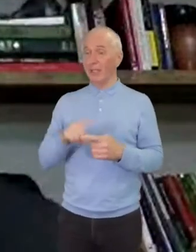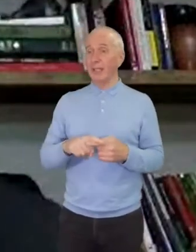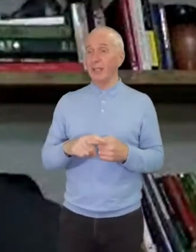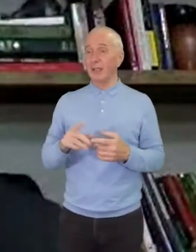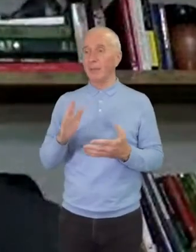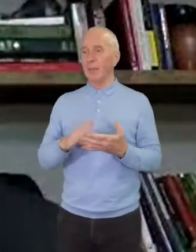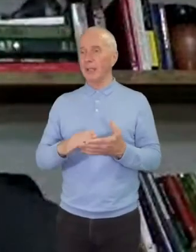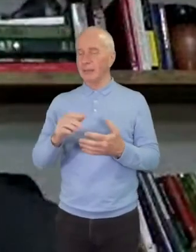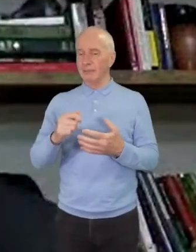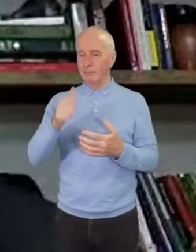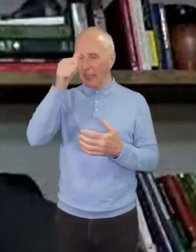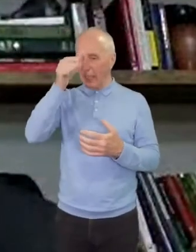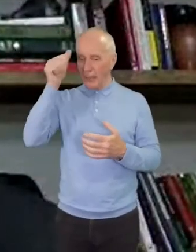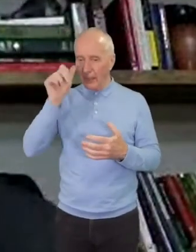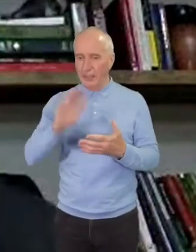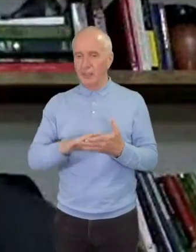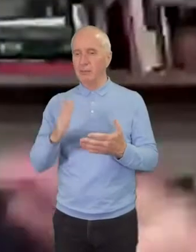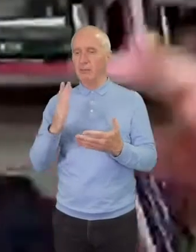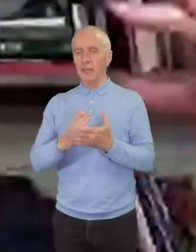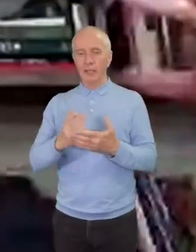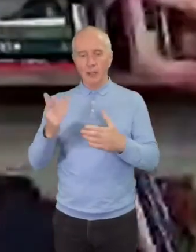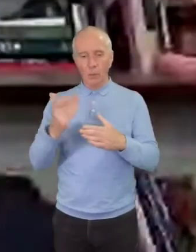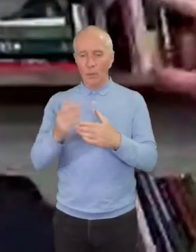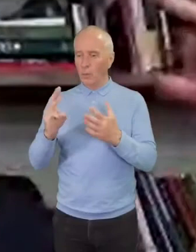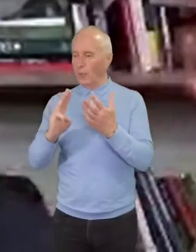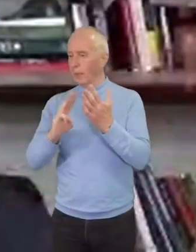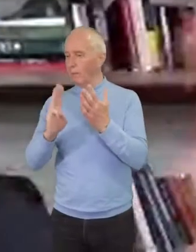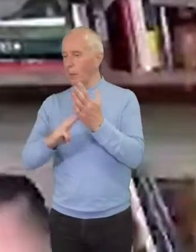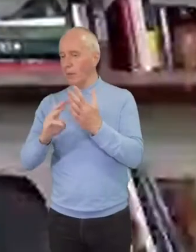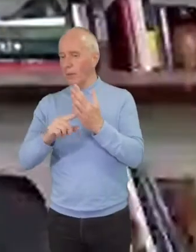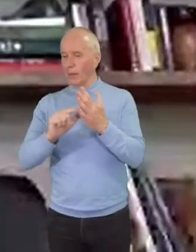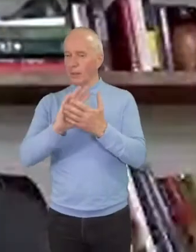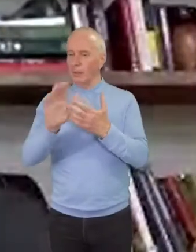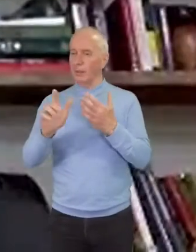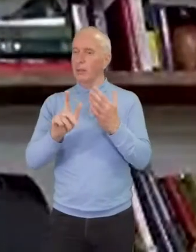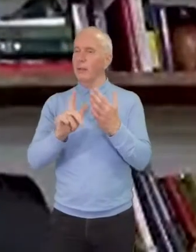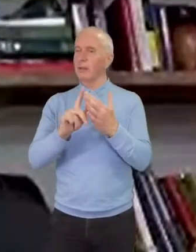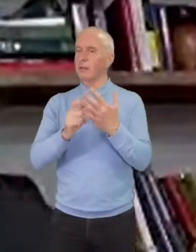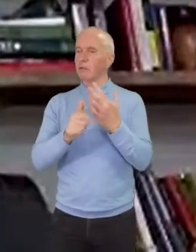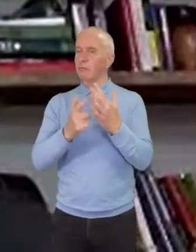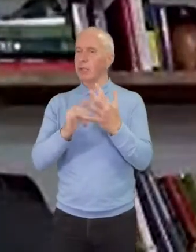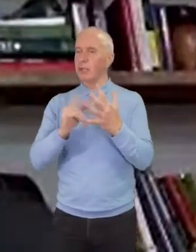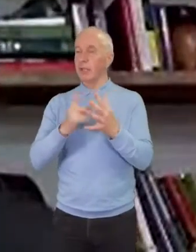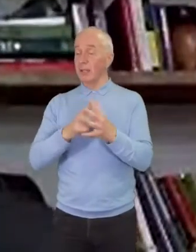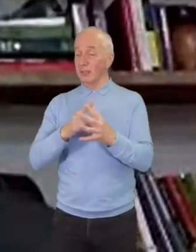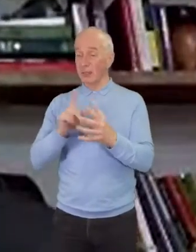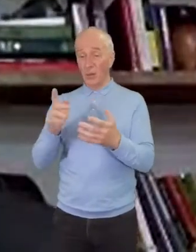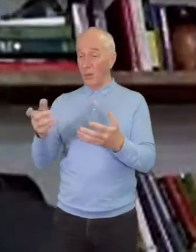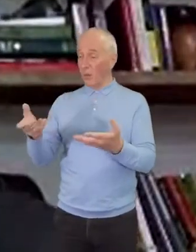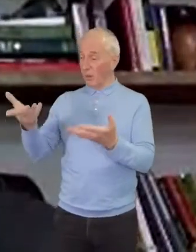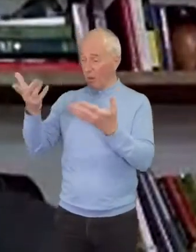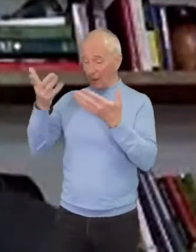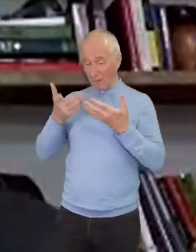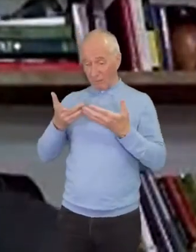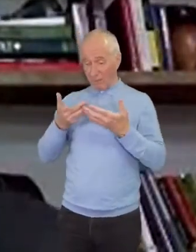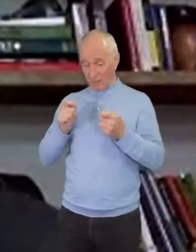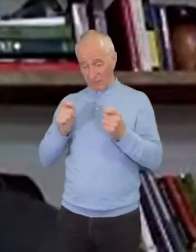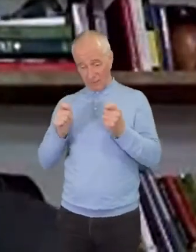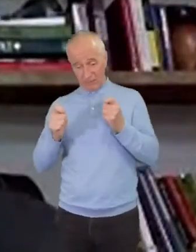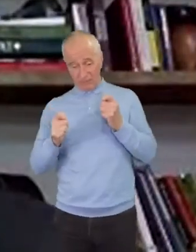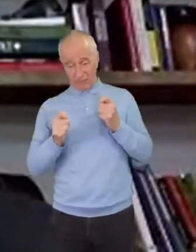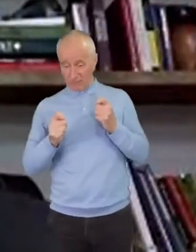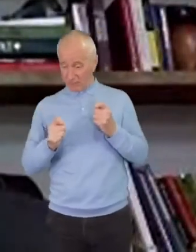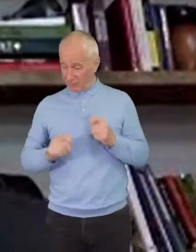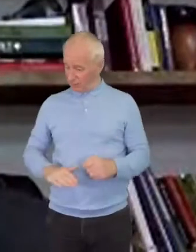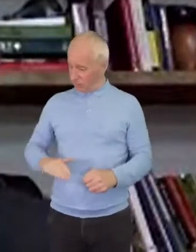Catholics and worked with Mother Teresa. So all of that has shaped me. And one of the things that I